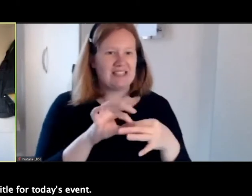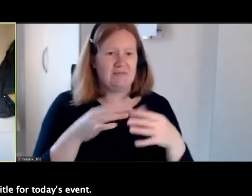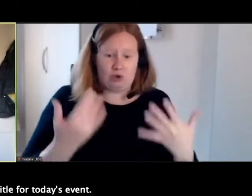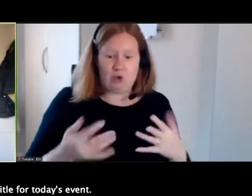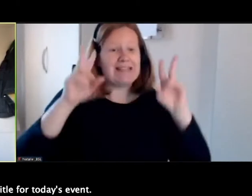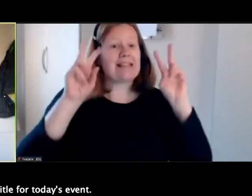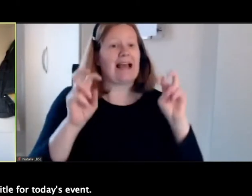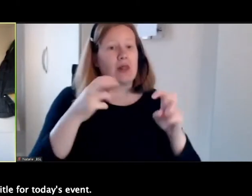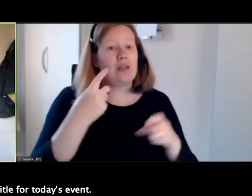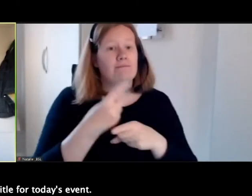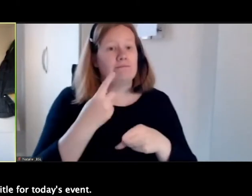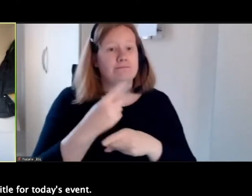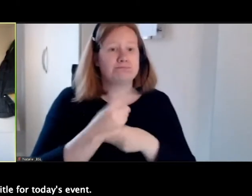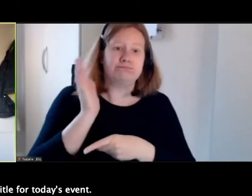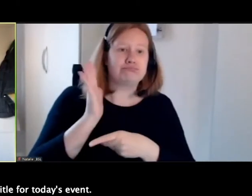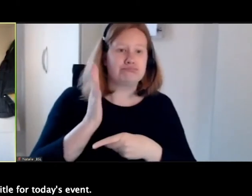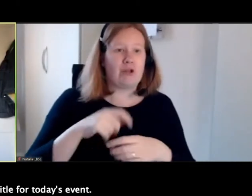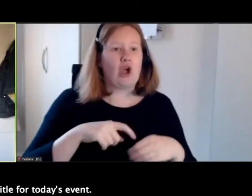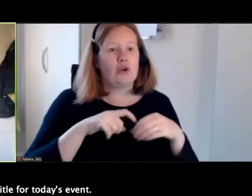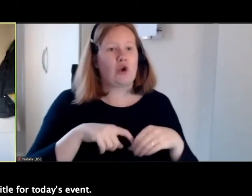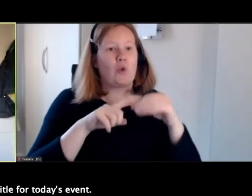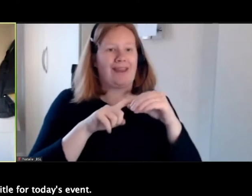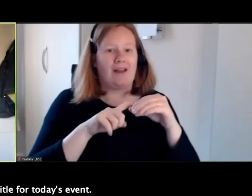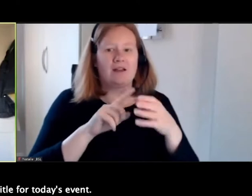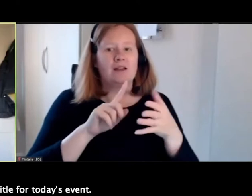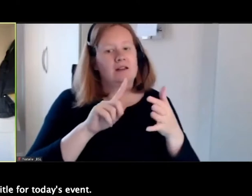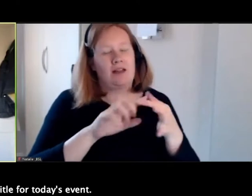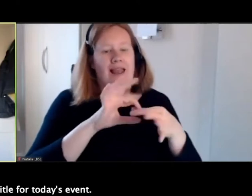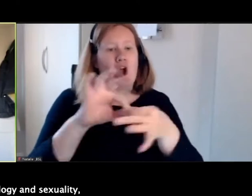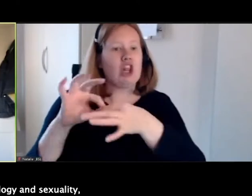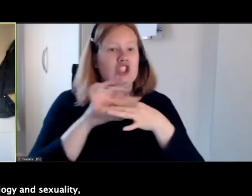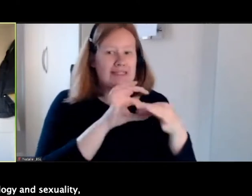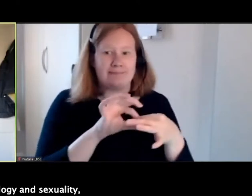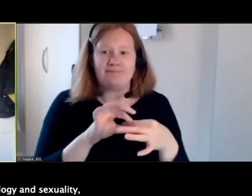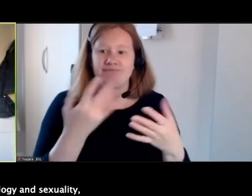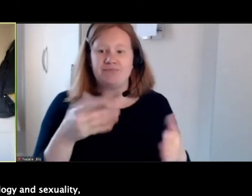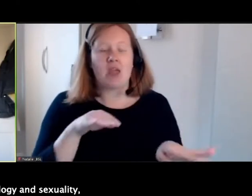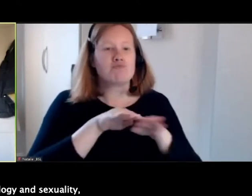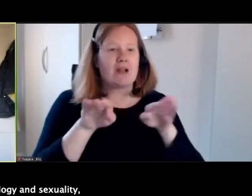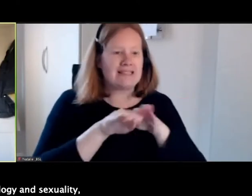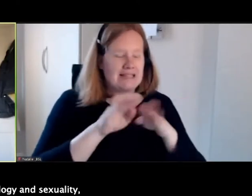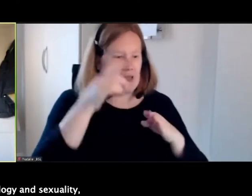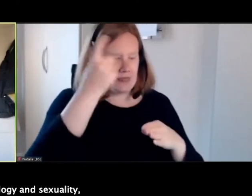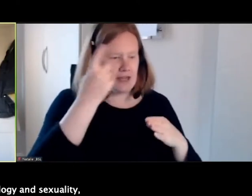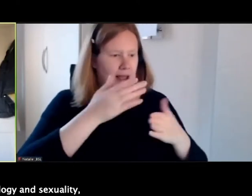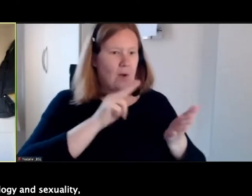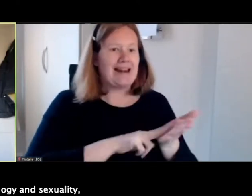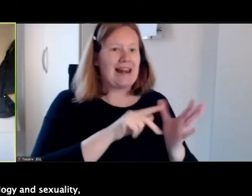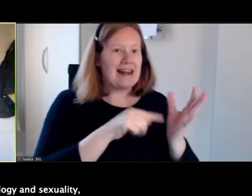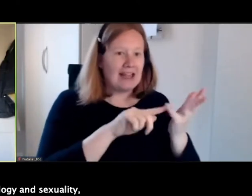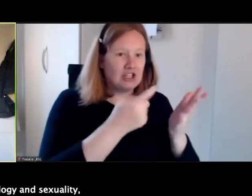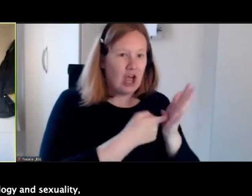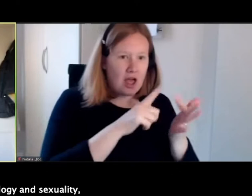today's event. These are practices that reimagine nature, biology and sexuality